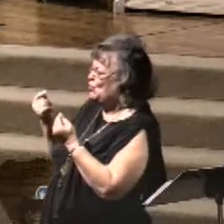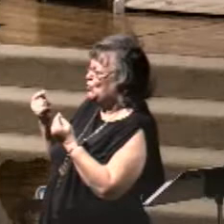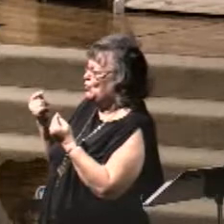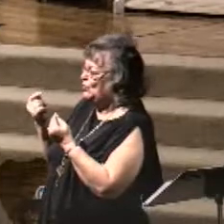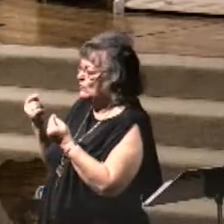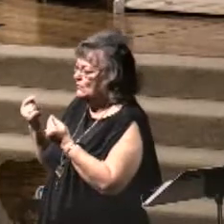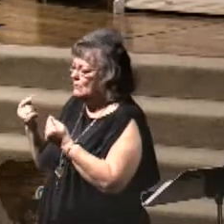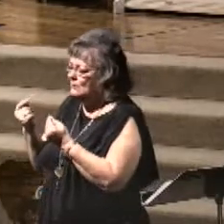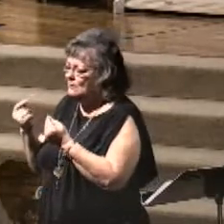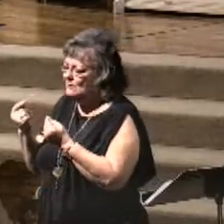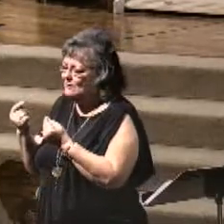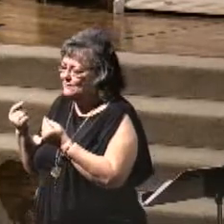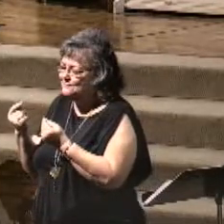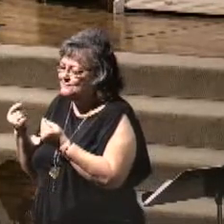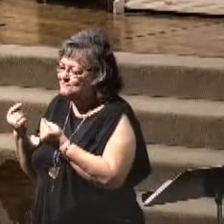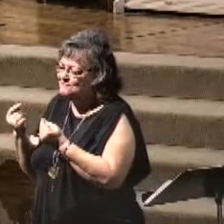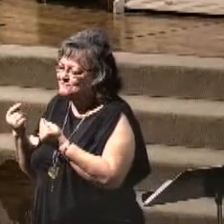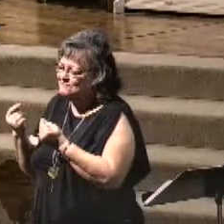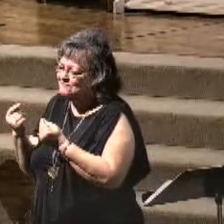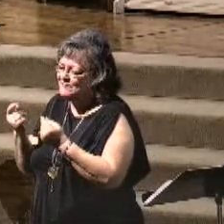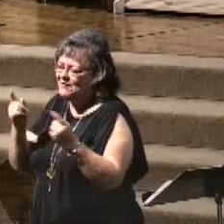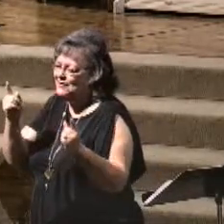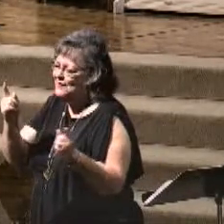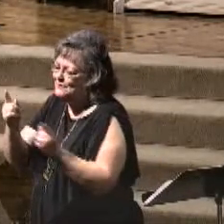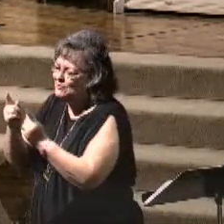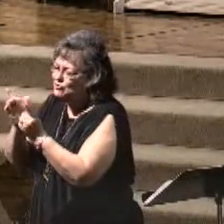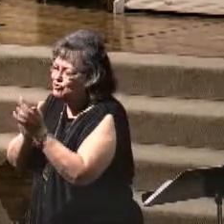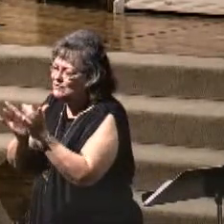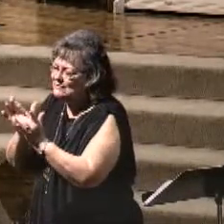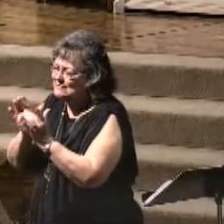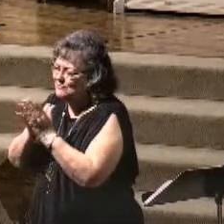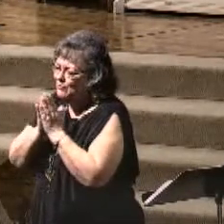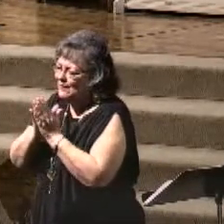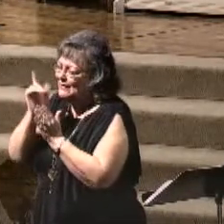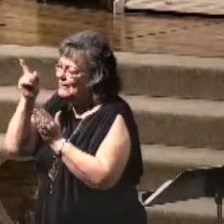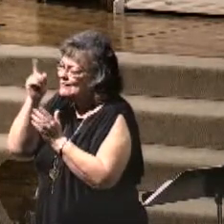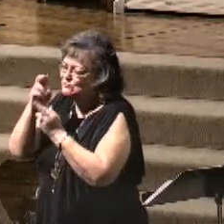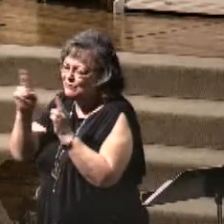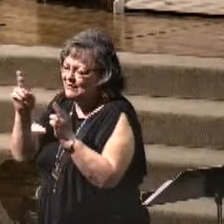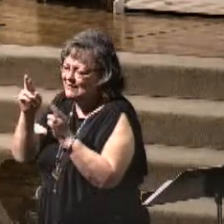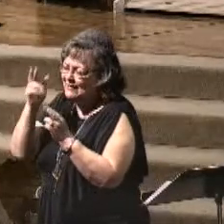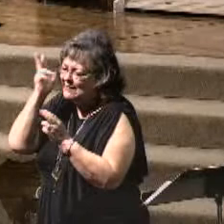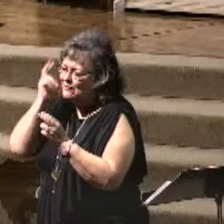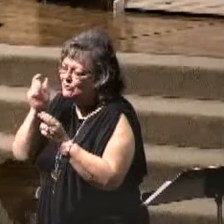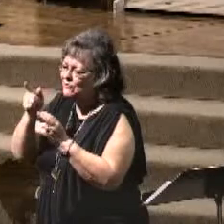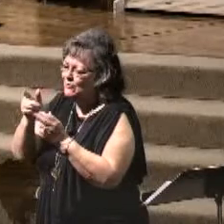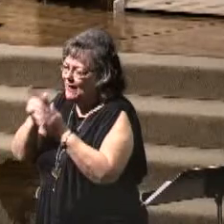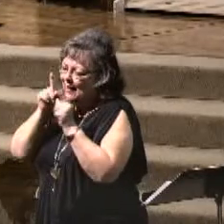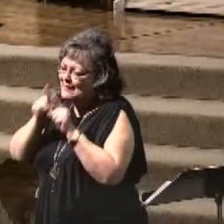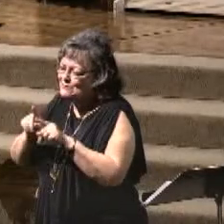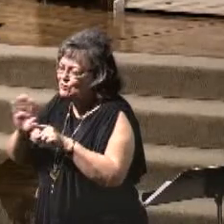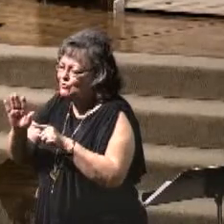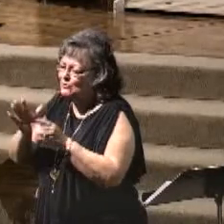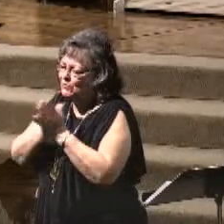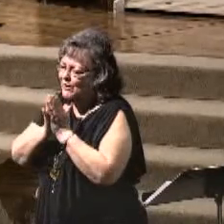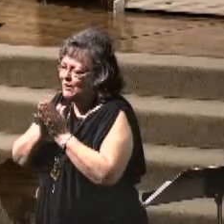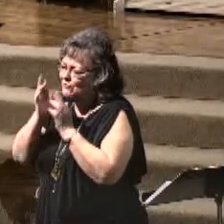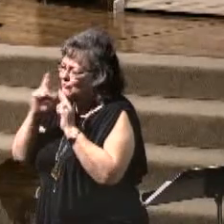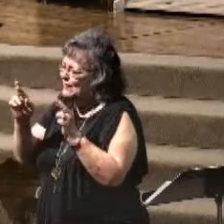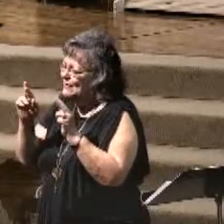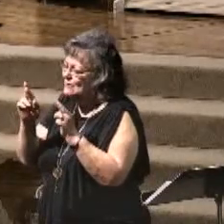Would you come to Him in prayer? He's ready to hear you. He's ready to answer your prayer. He's ready to save you today.